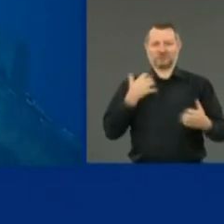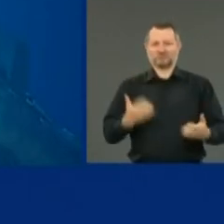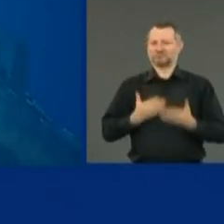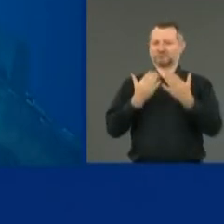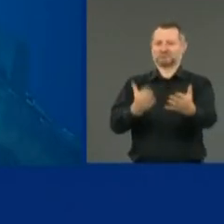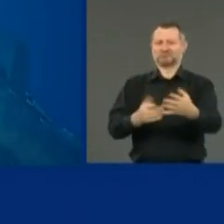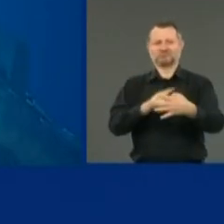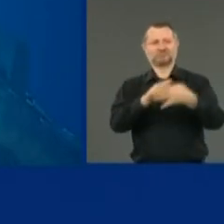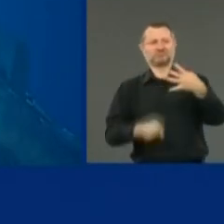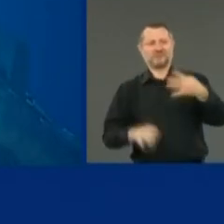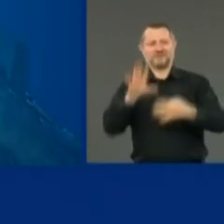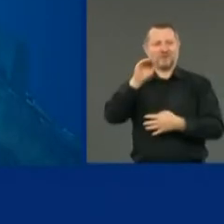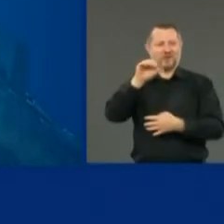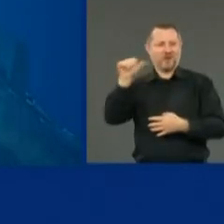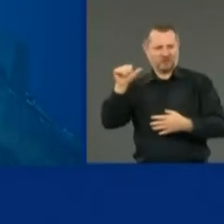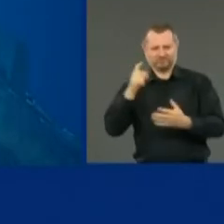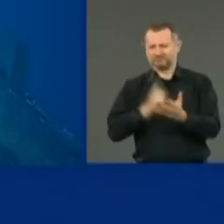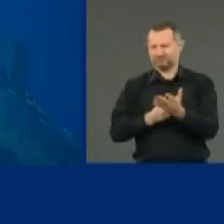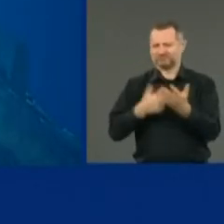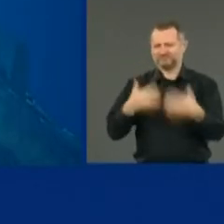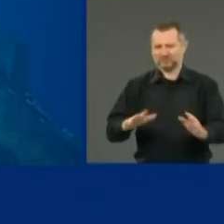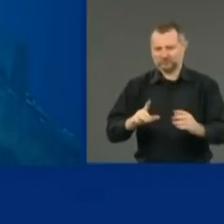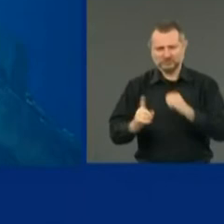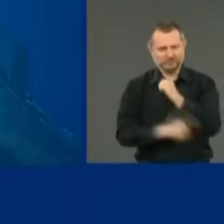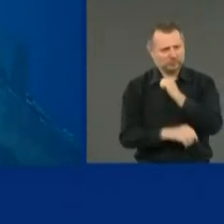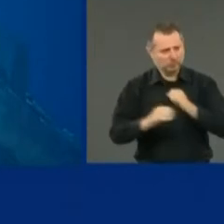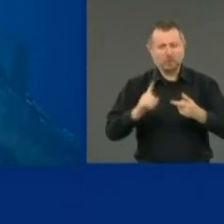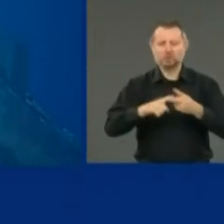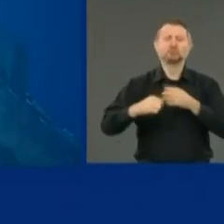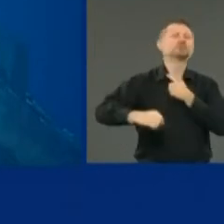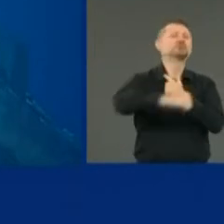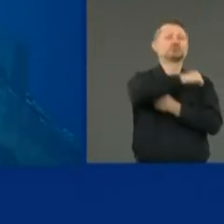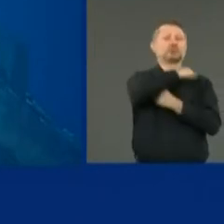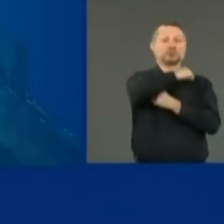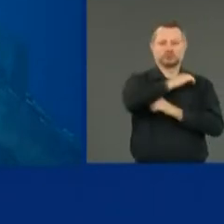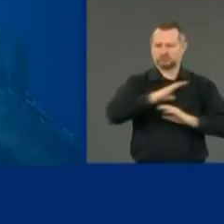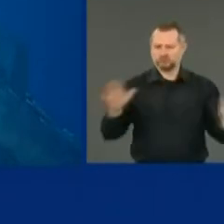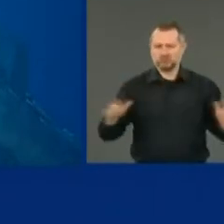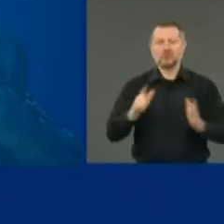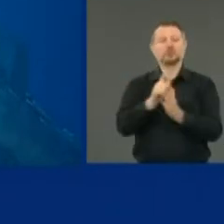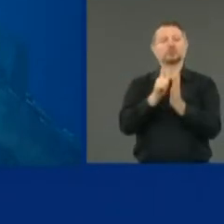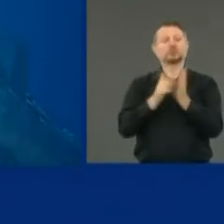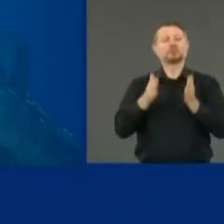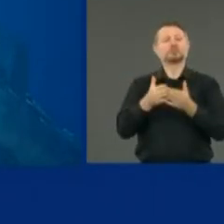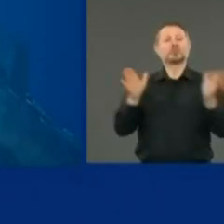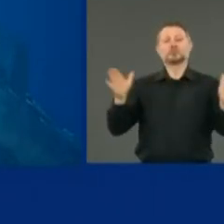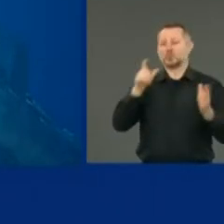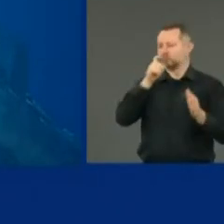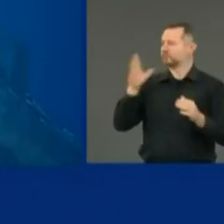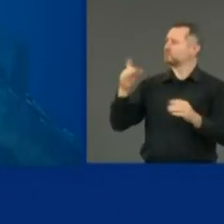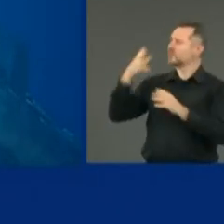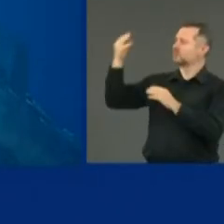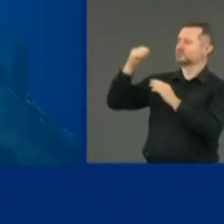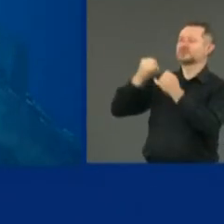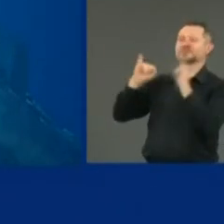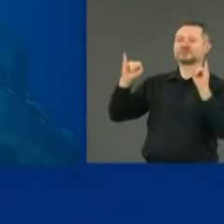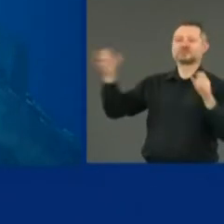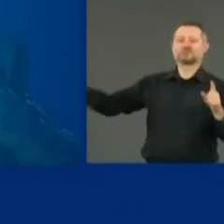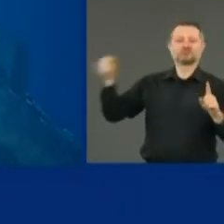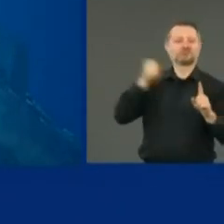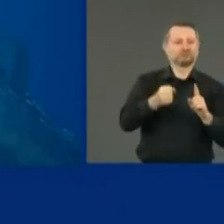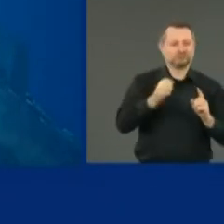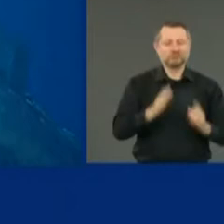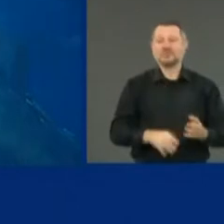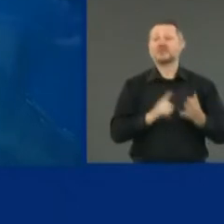50A, we've talked about. No chokeholds. The attorney general is a special prosecutor. Hate crimes for